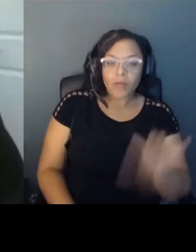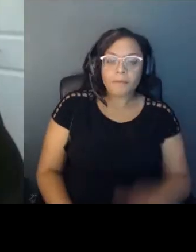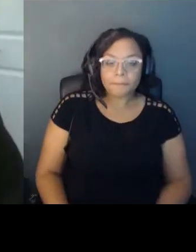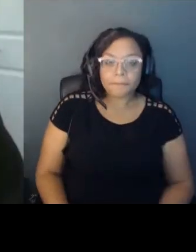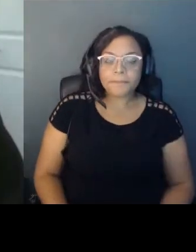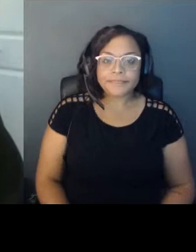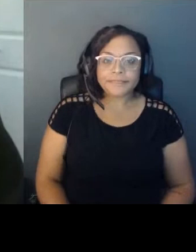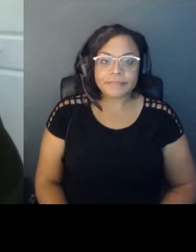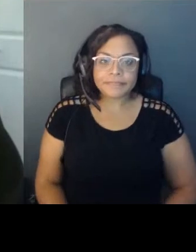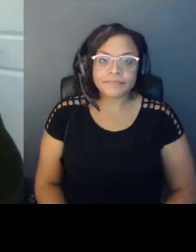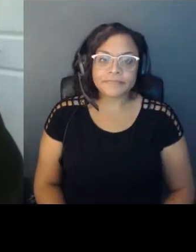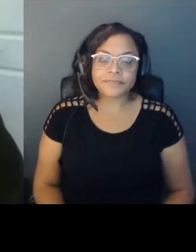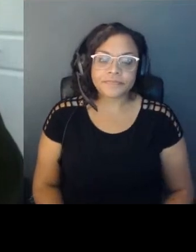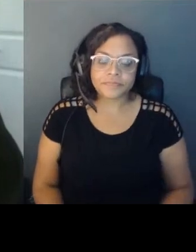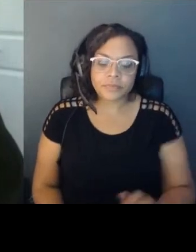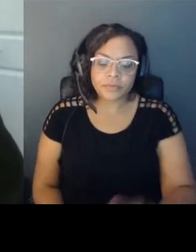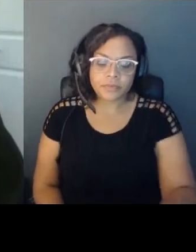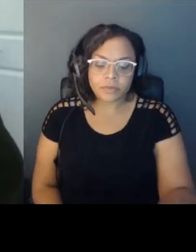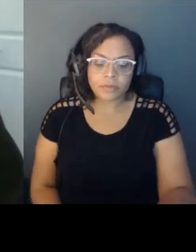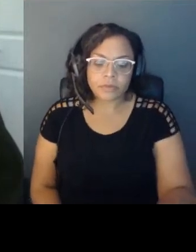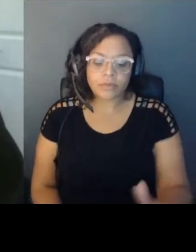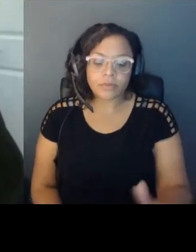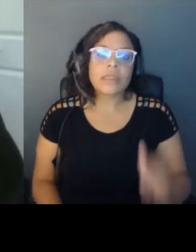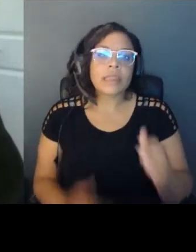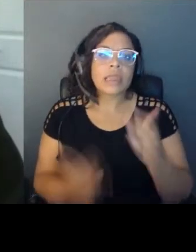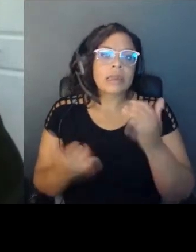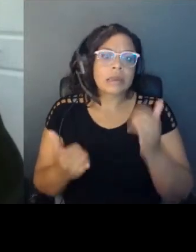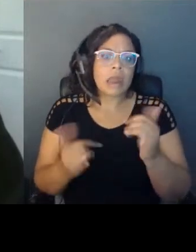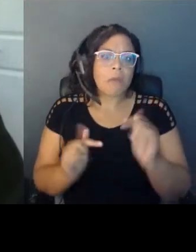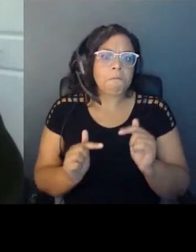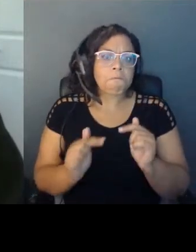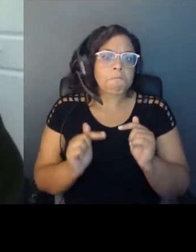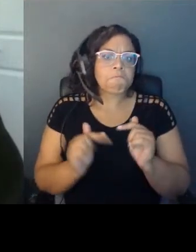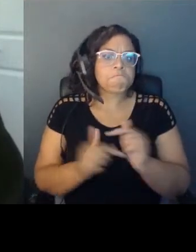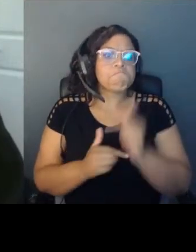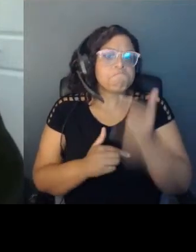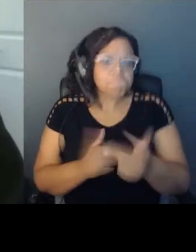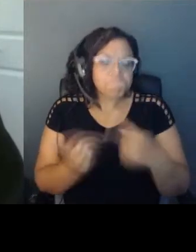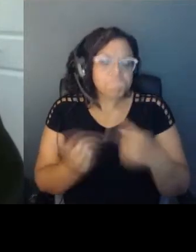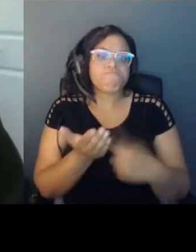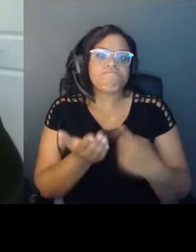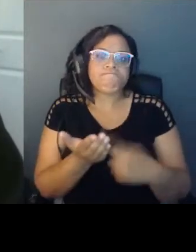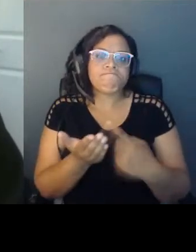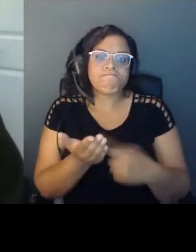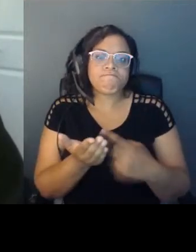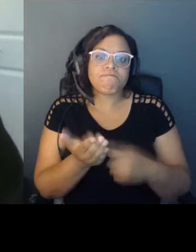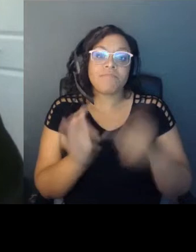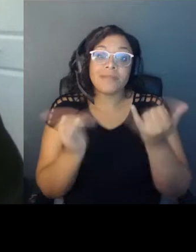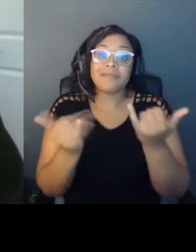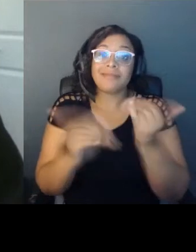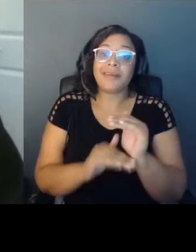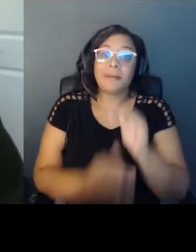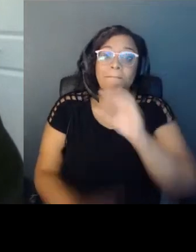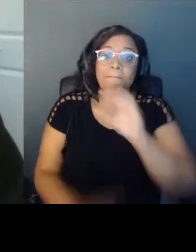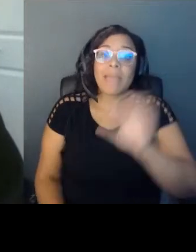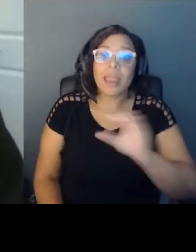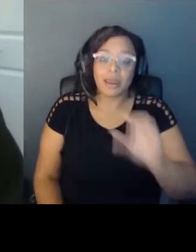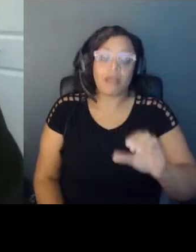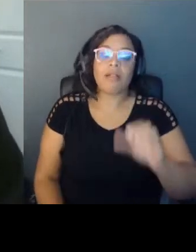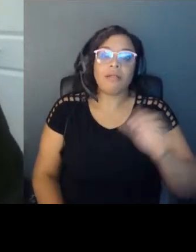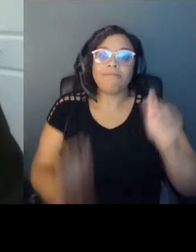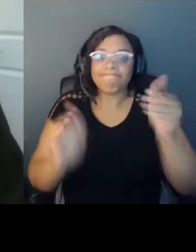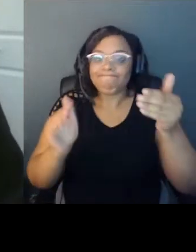We're going to move to the conversation. I want to ask you to join me in welcoming tonight's panel for the space between stillness and action.